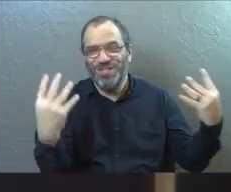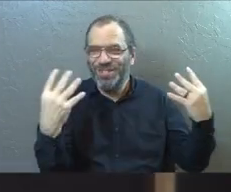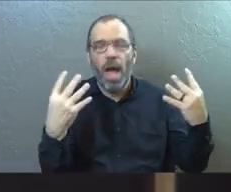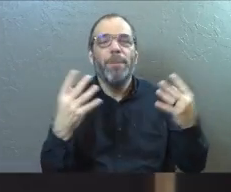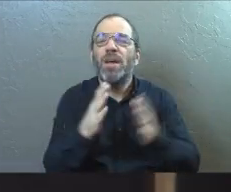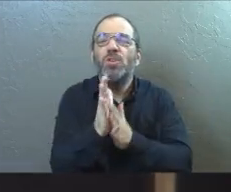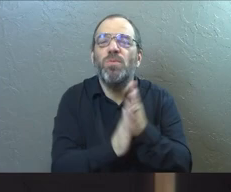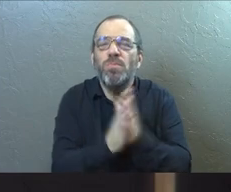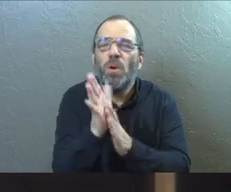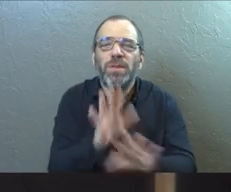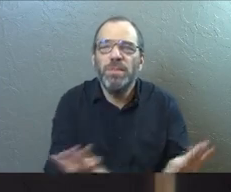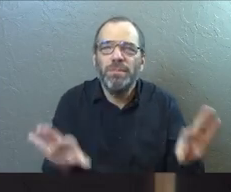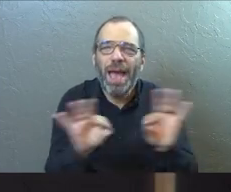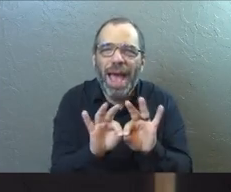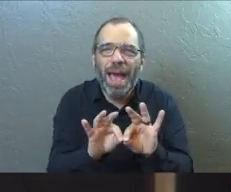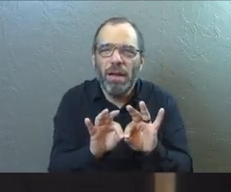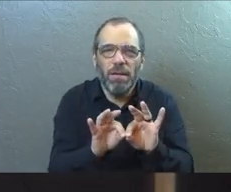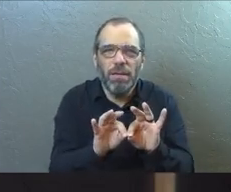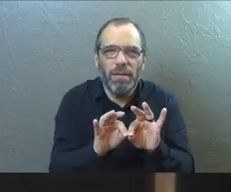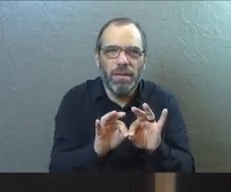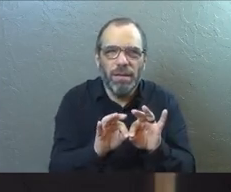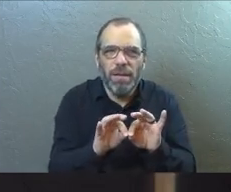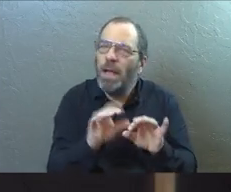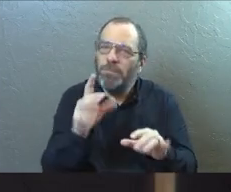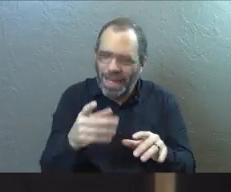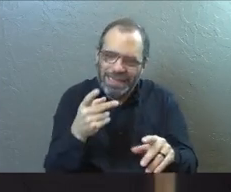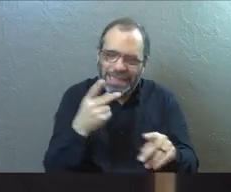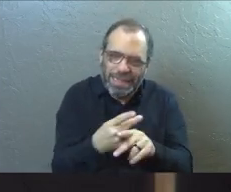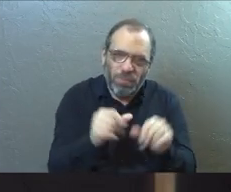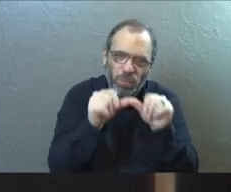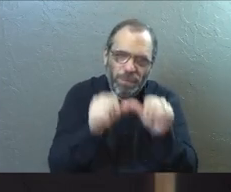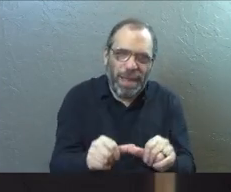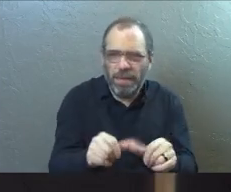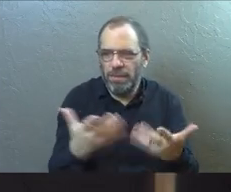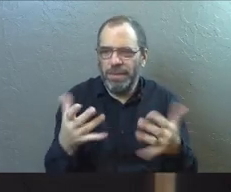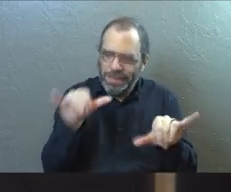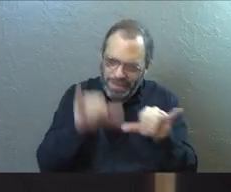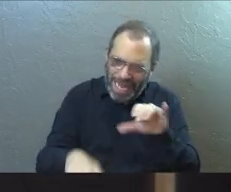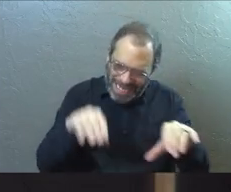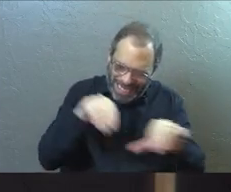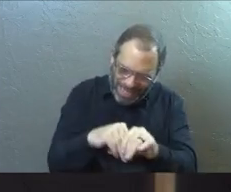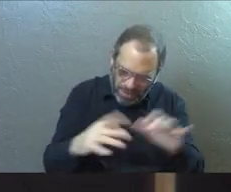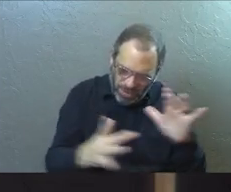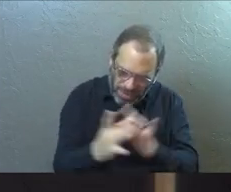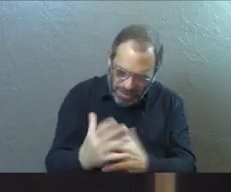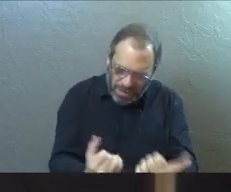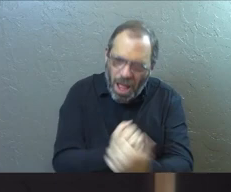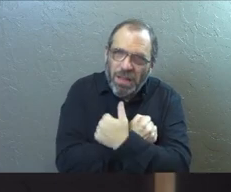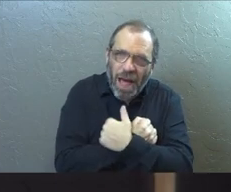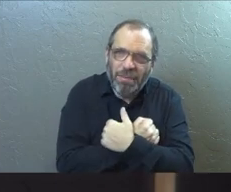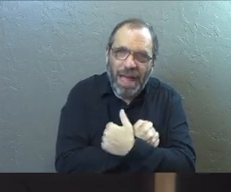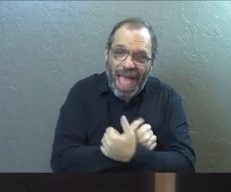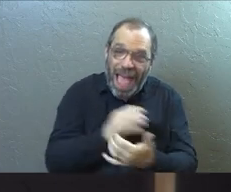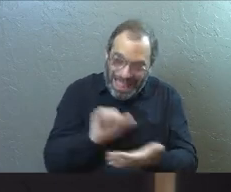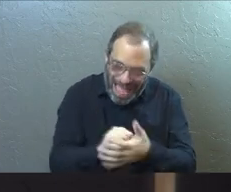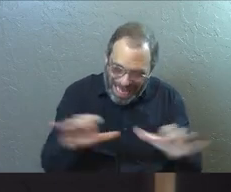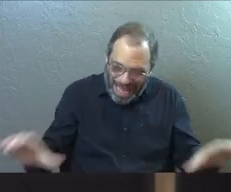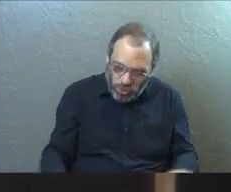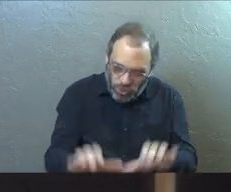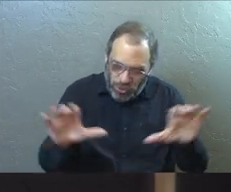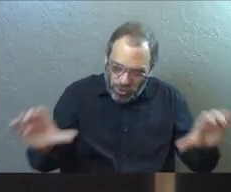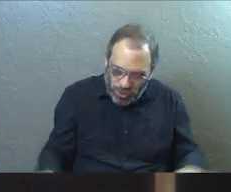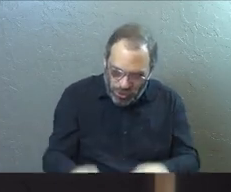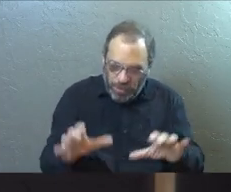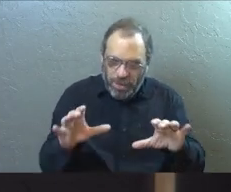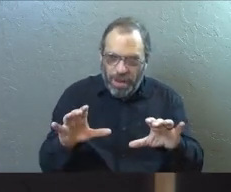motives matter. So I've got to do the things that keep me remaining, staying put in the love of Jesus Christ. And as I do, as I